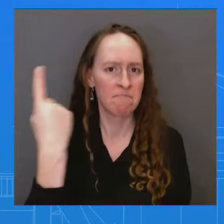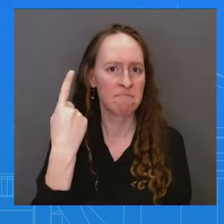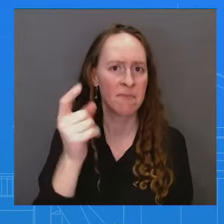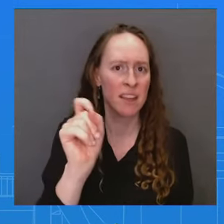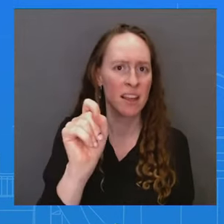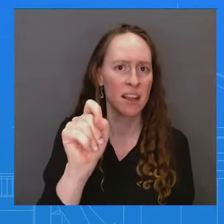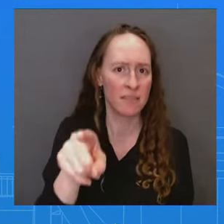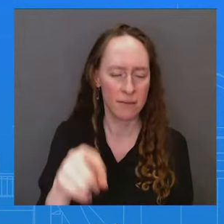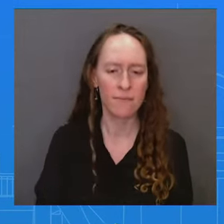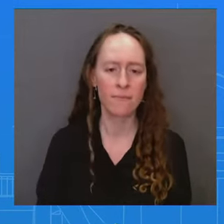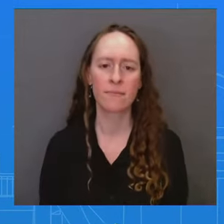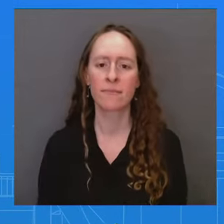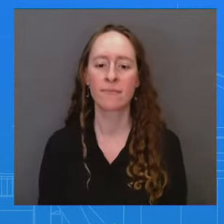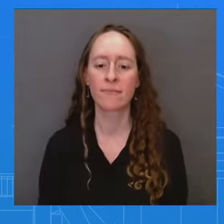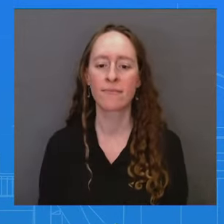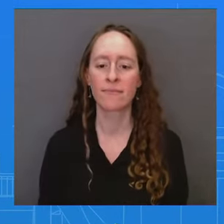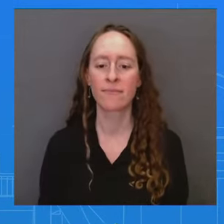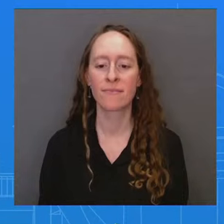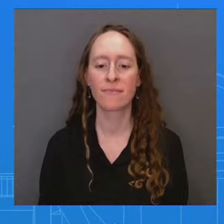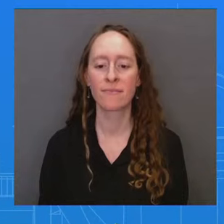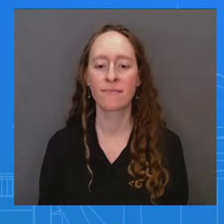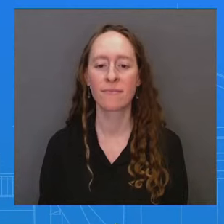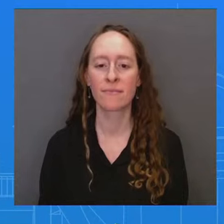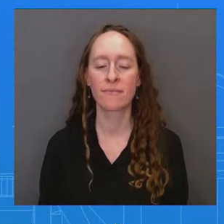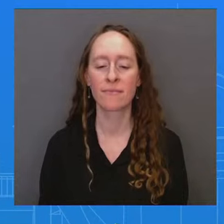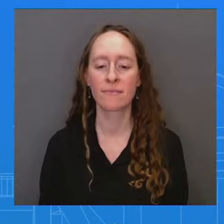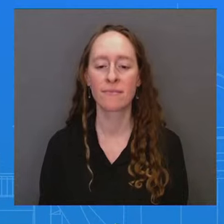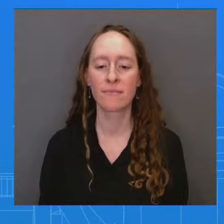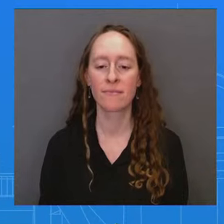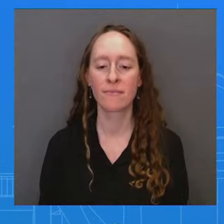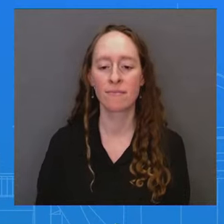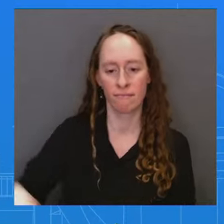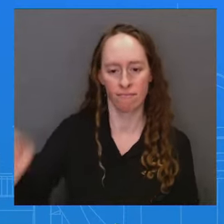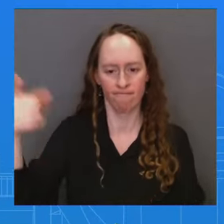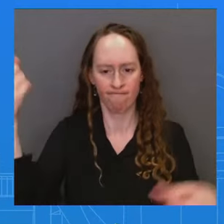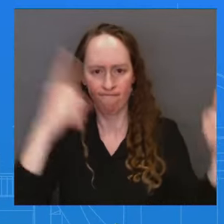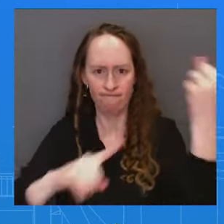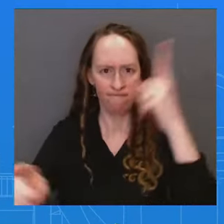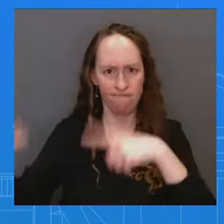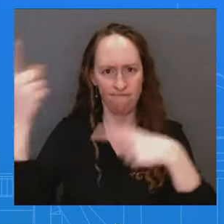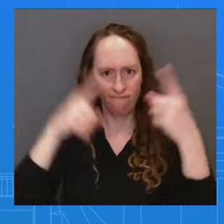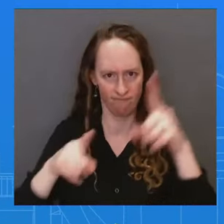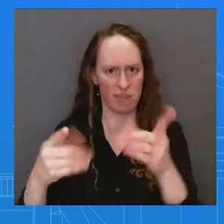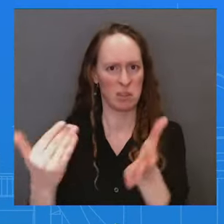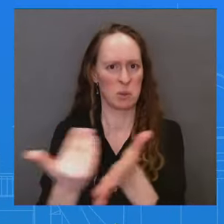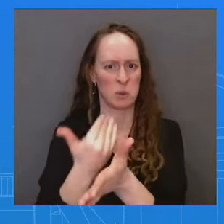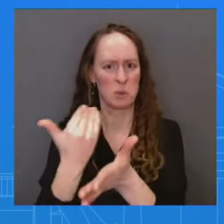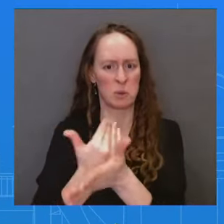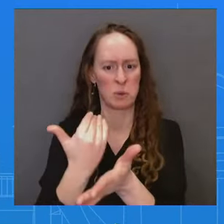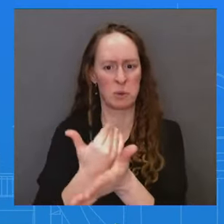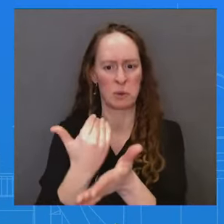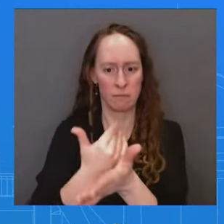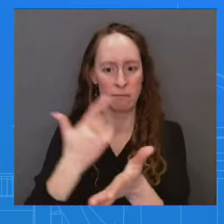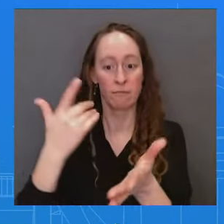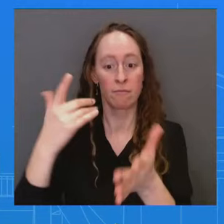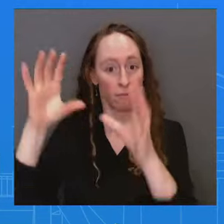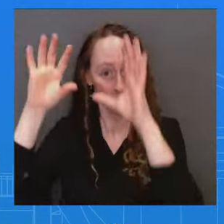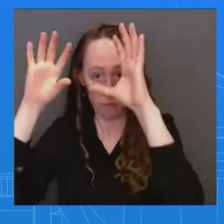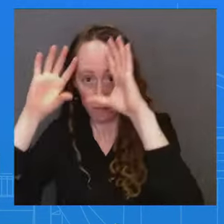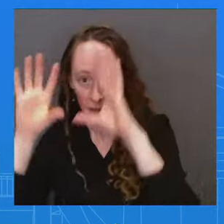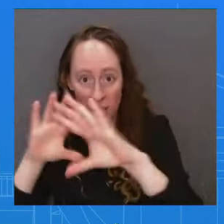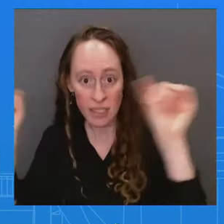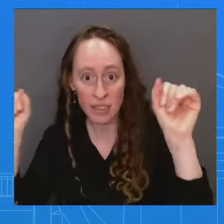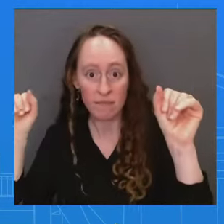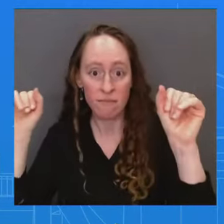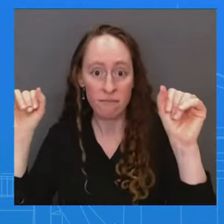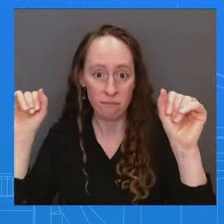yesterday, and the IMF expressed support on President Javier Milley's economic policy. Does the White House